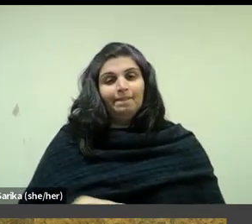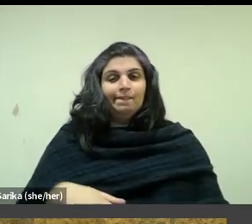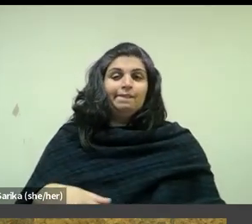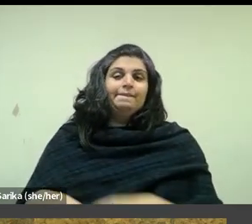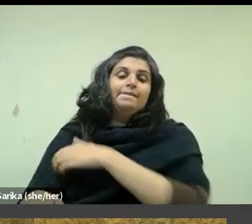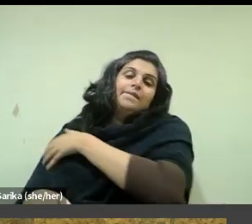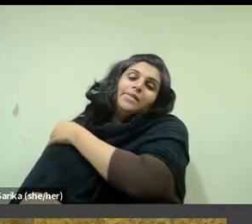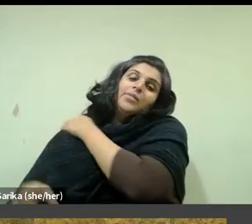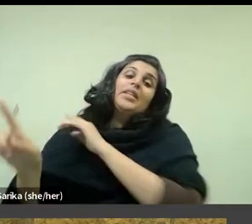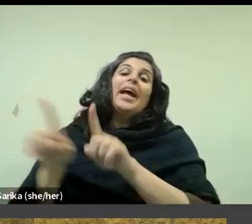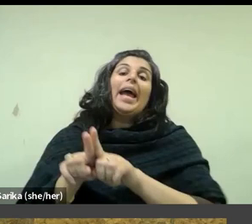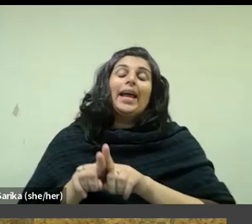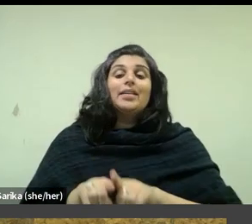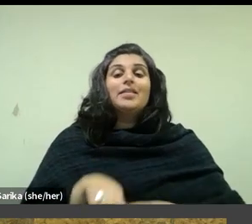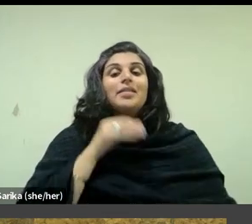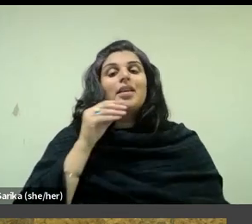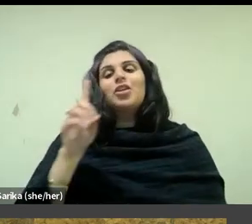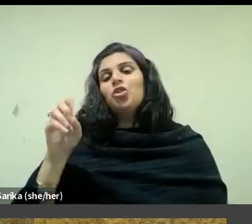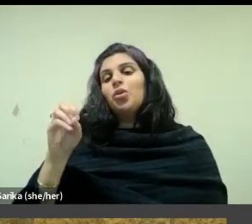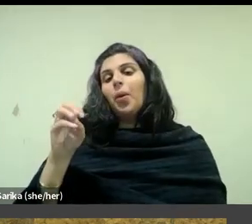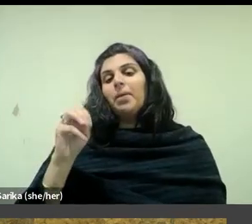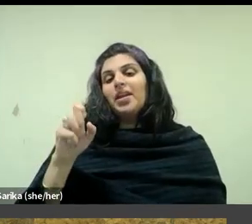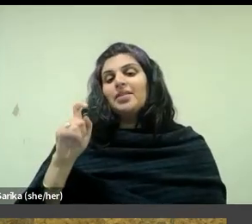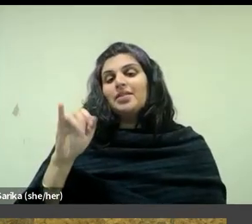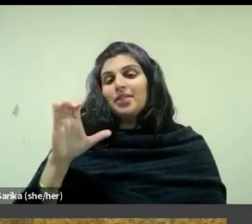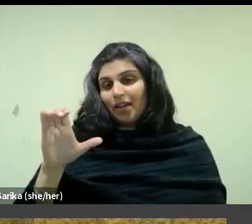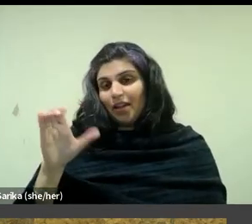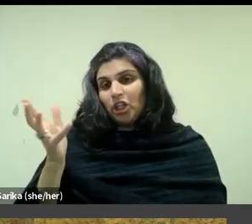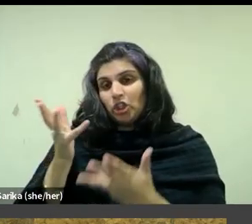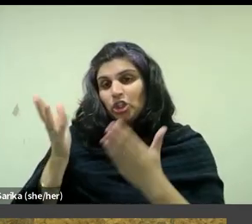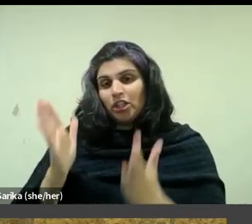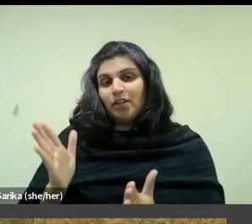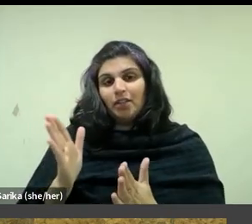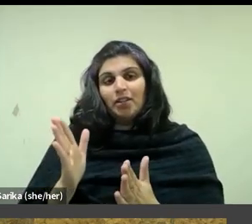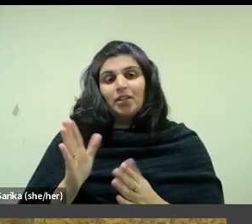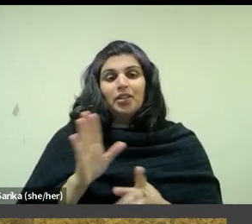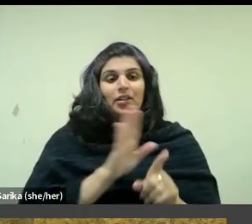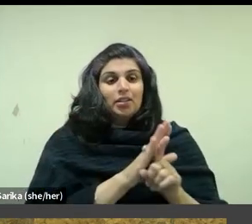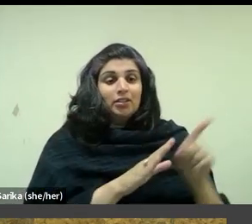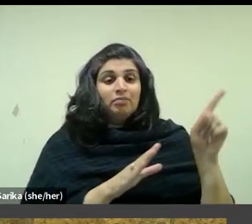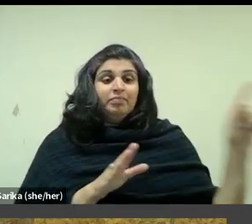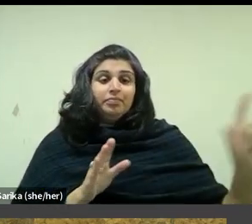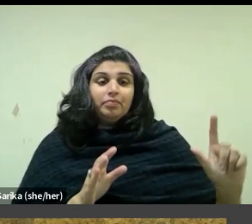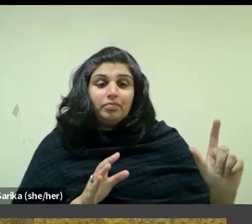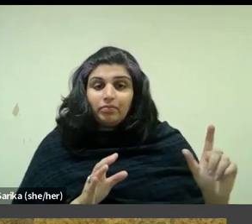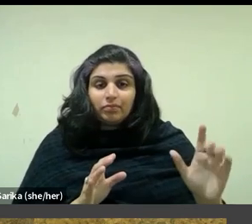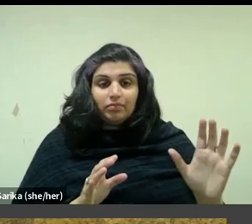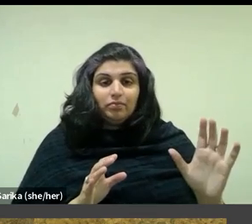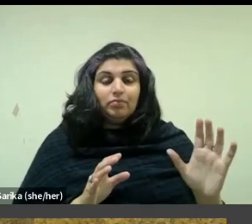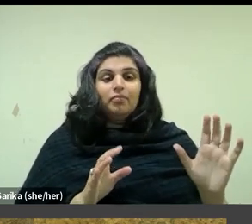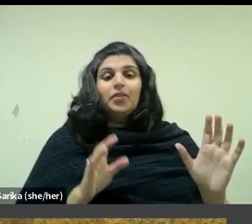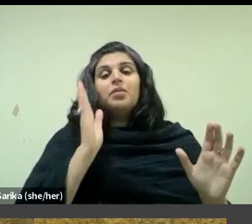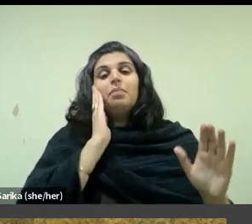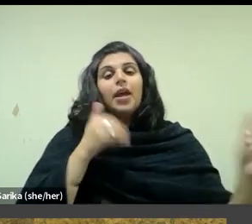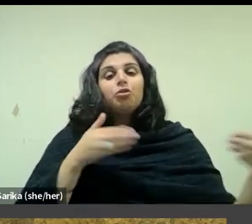domestic servant. Interestingly, Voyard's atelier chambre, his bedroom studio, achieved only